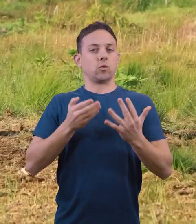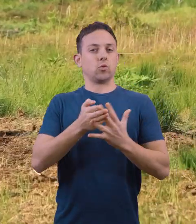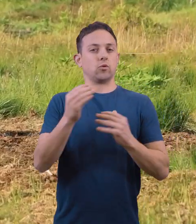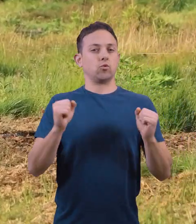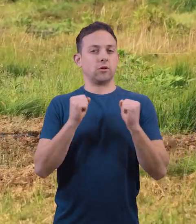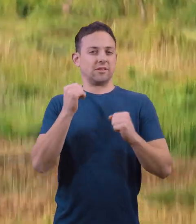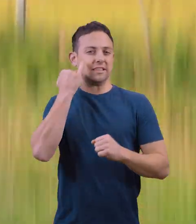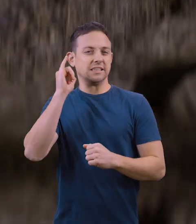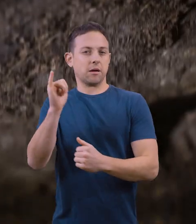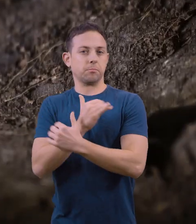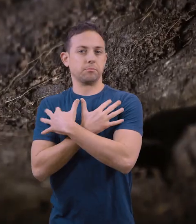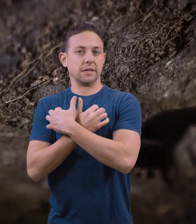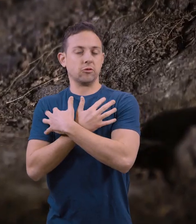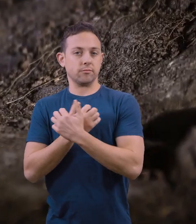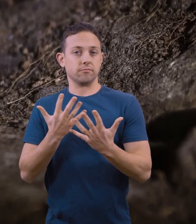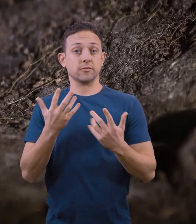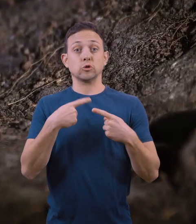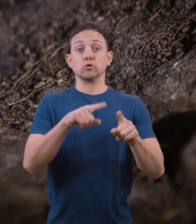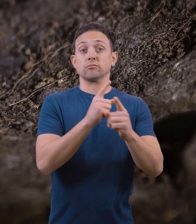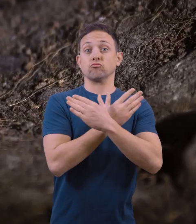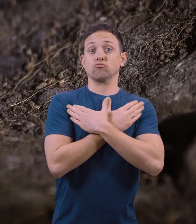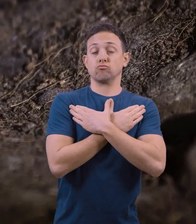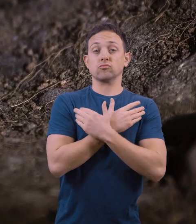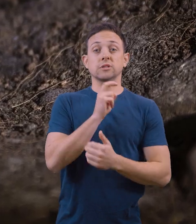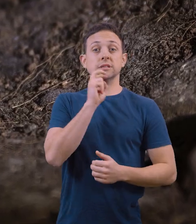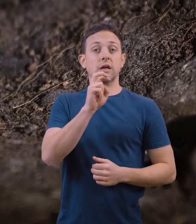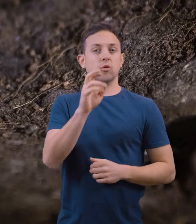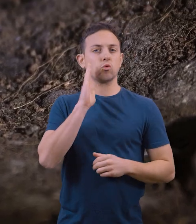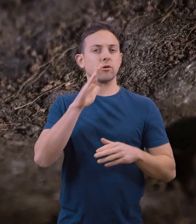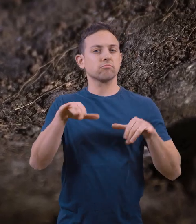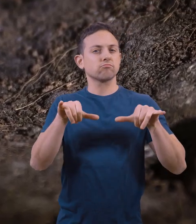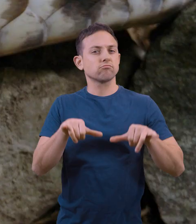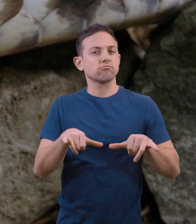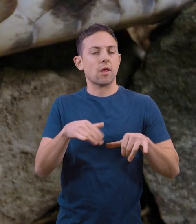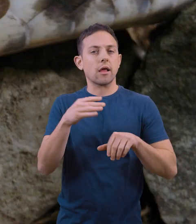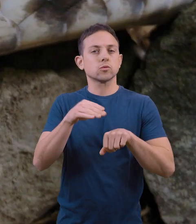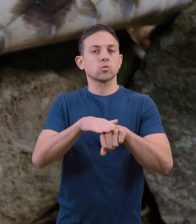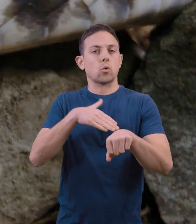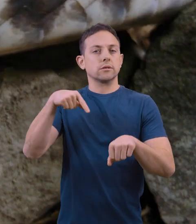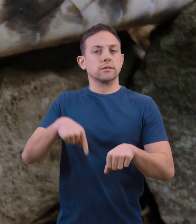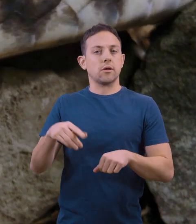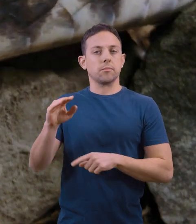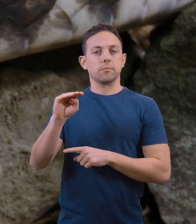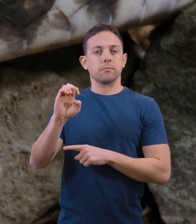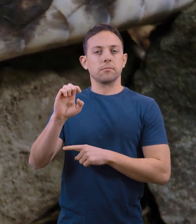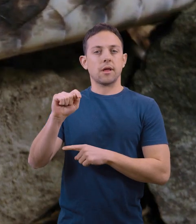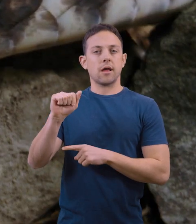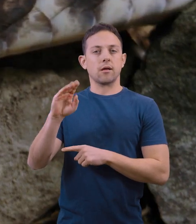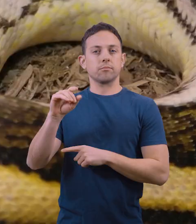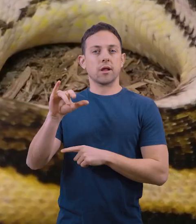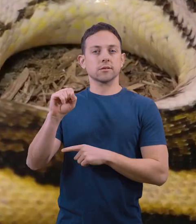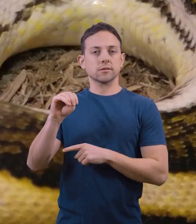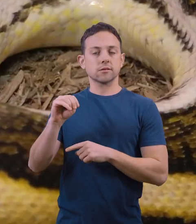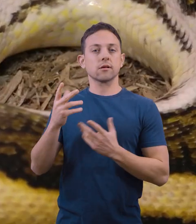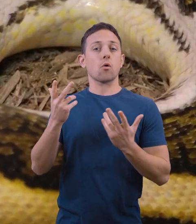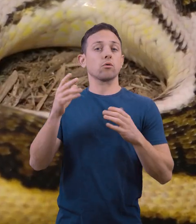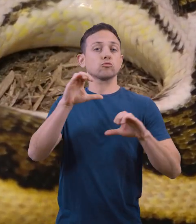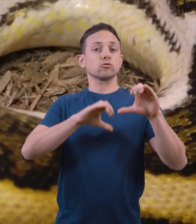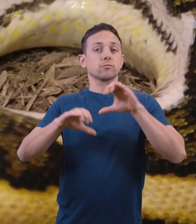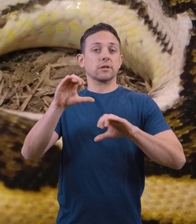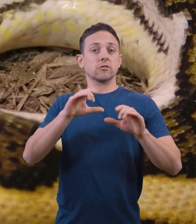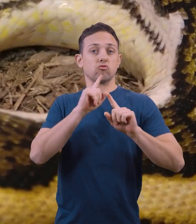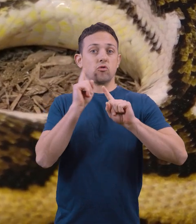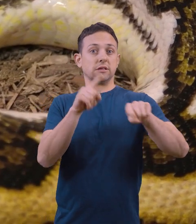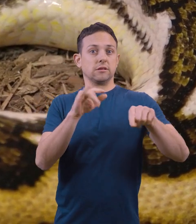just like bears. During brumation, snakes will remain still and slow down their metabolism or the chemical